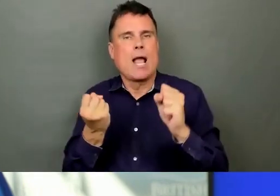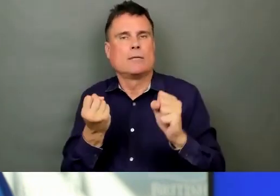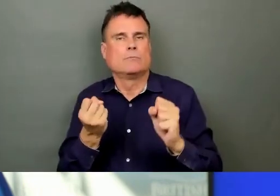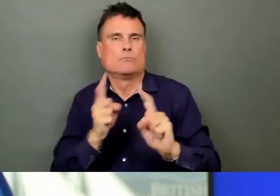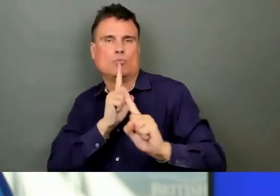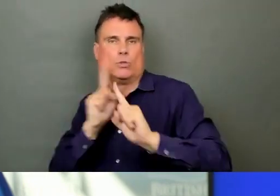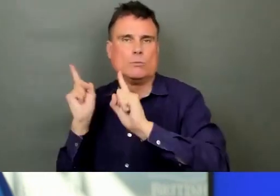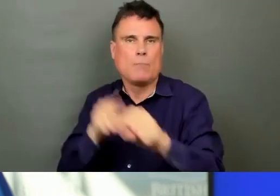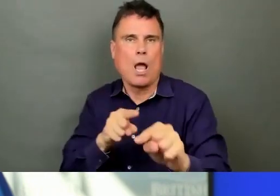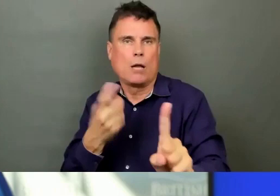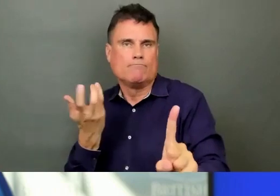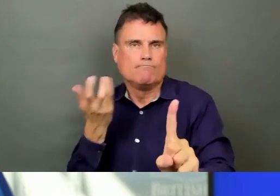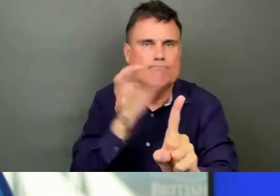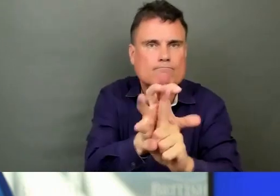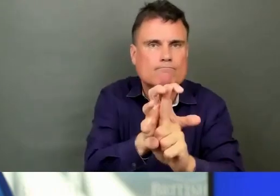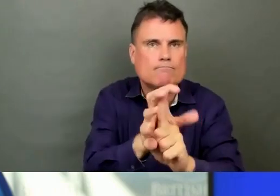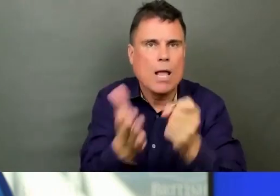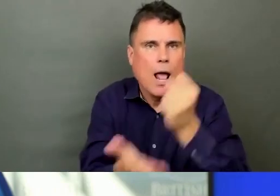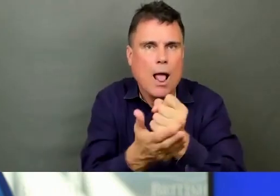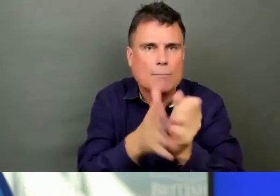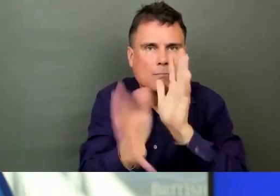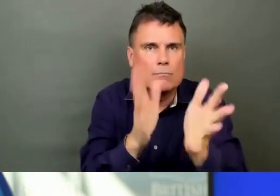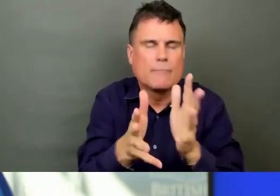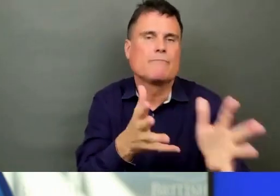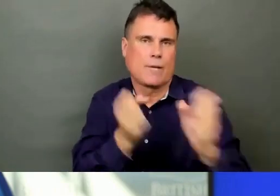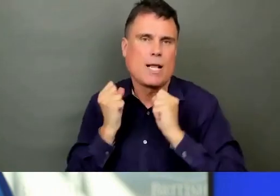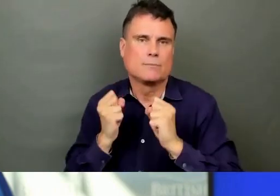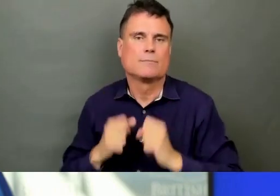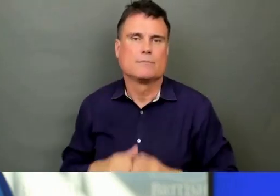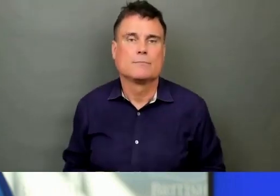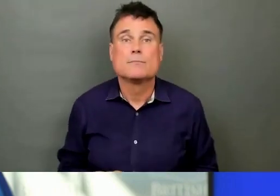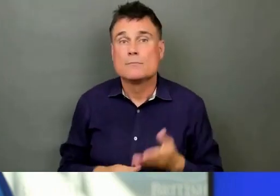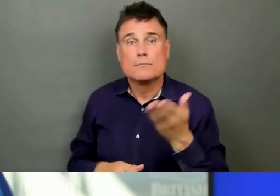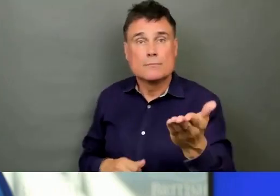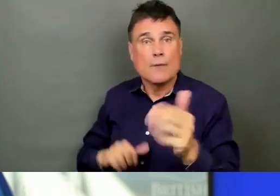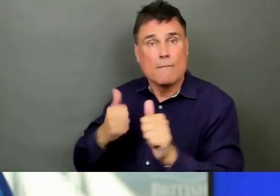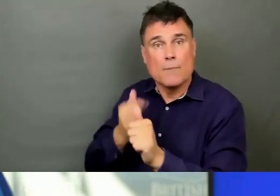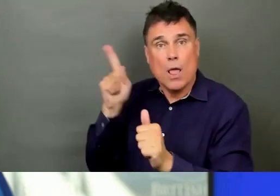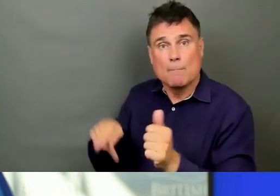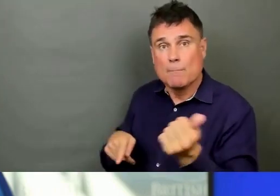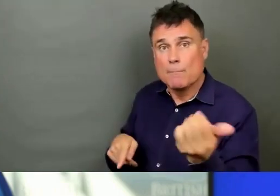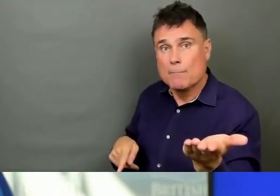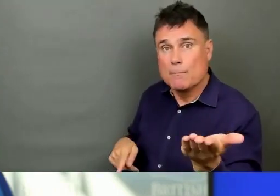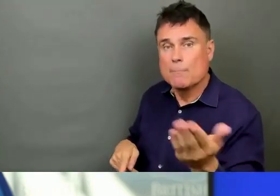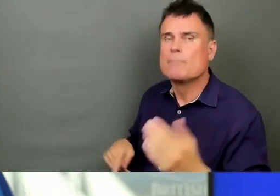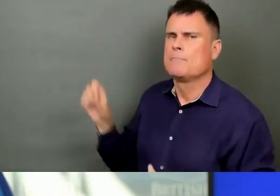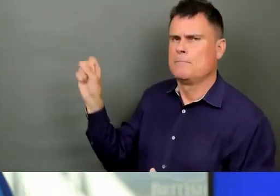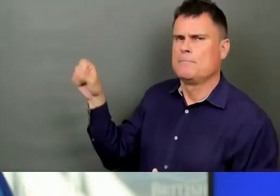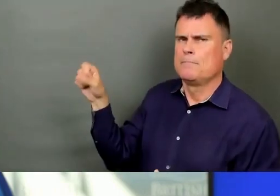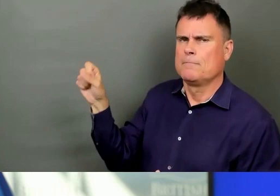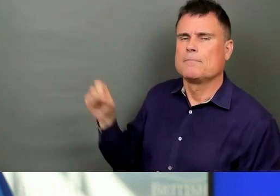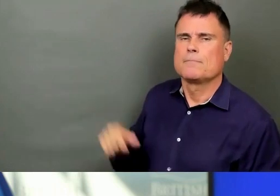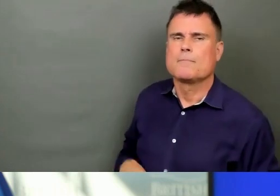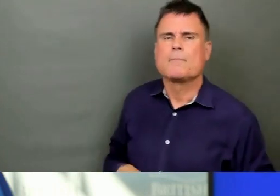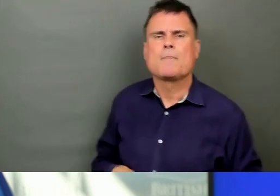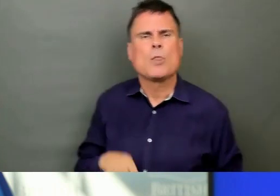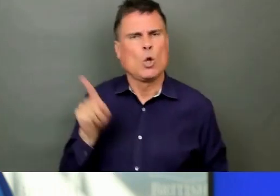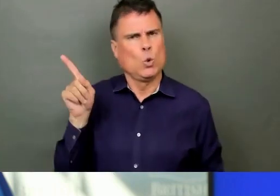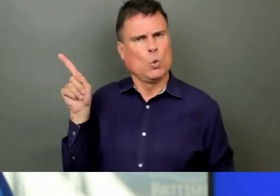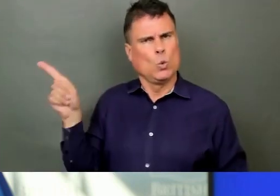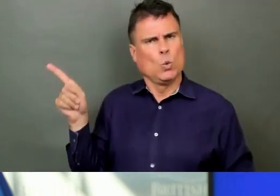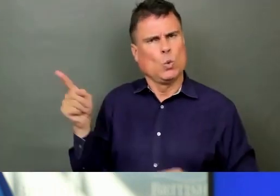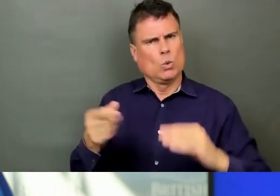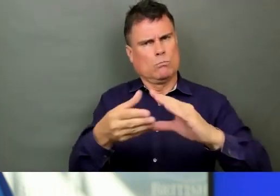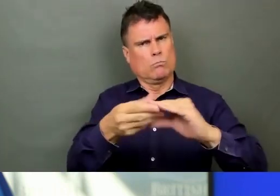Vinder, did you have a follow-up? Vinder, Yes, please. Minister, heard you reference the end of the third wave there. The federal government today releasing